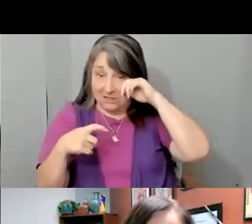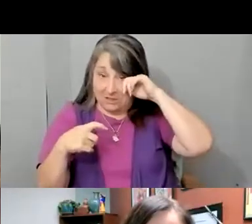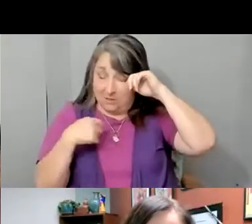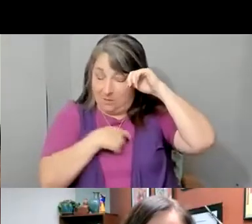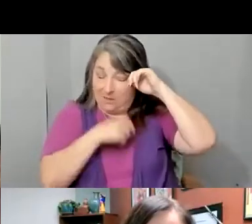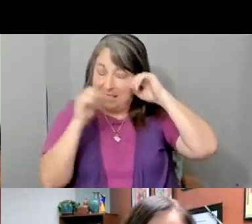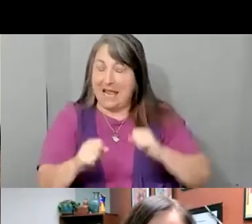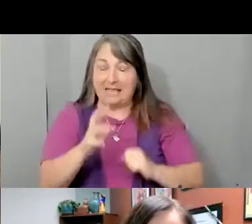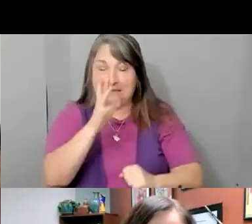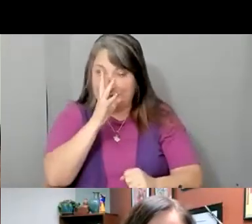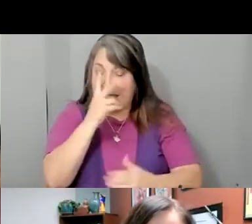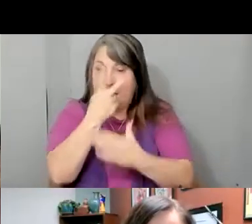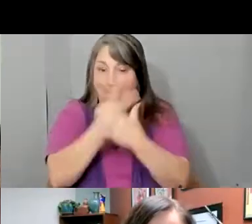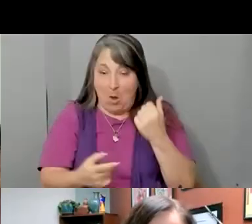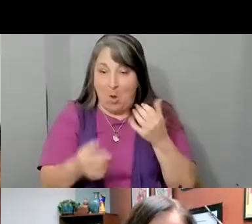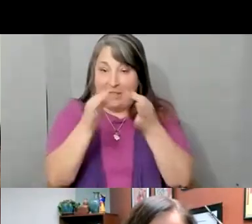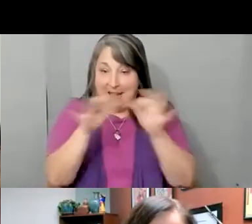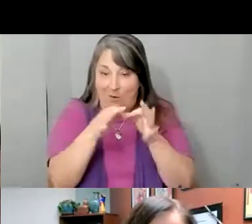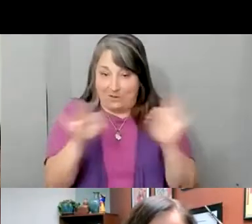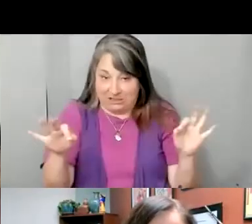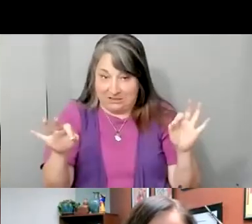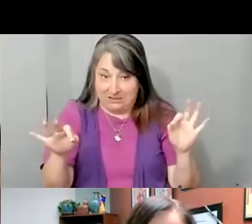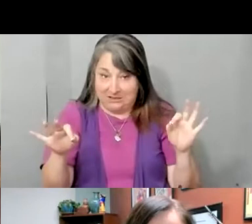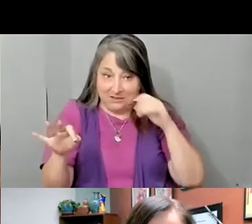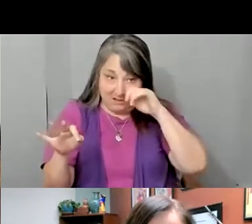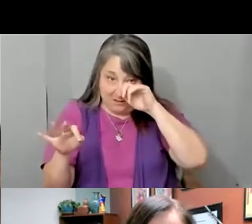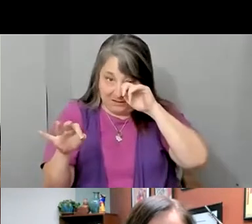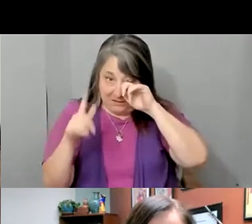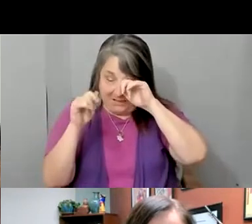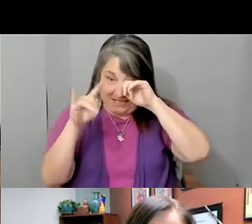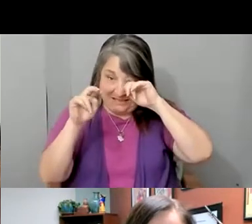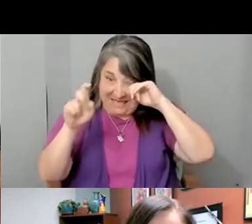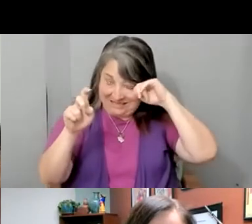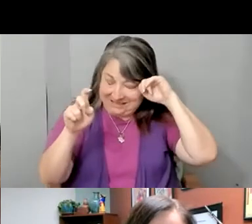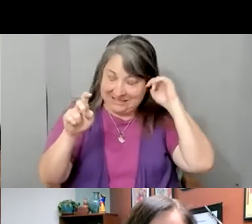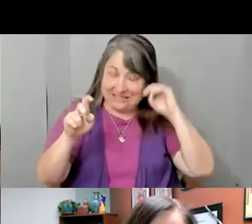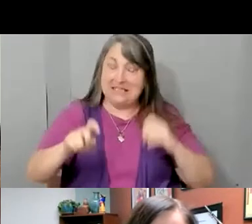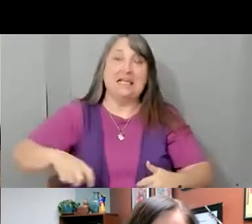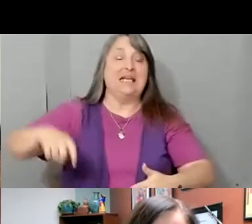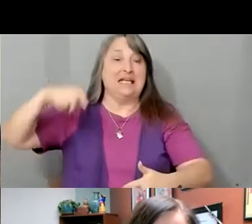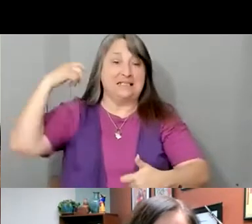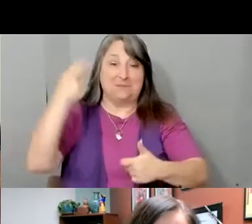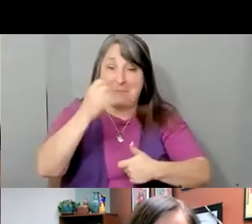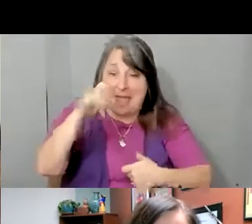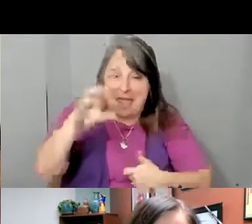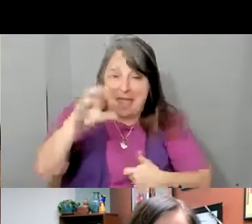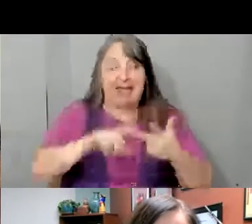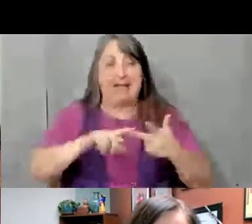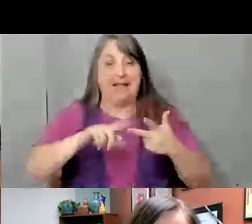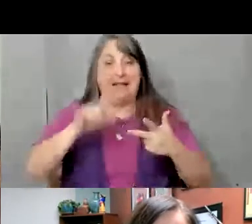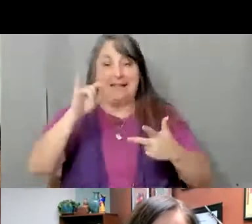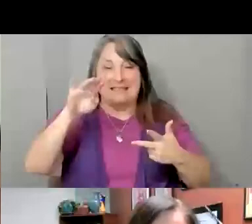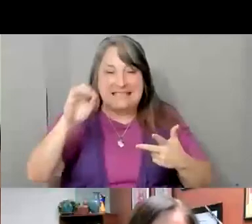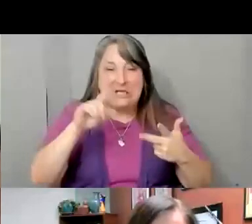idiomas. So, the first question is, Latinx, Hispanic, Latino, Chicano,